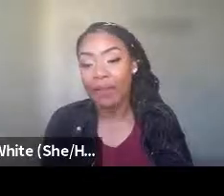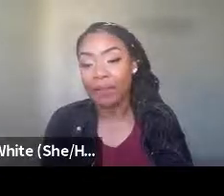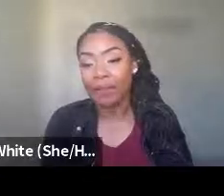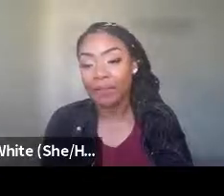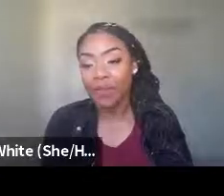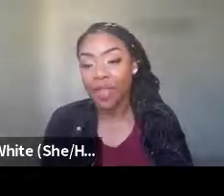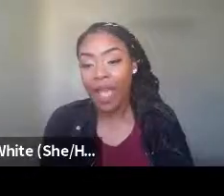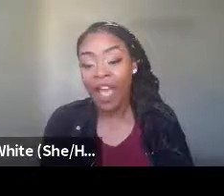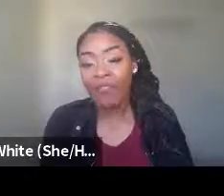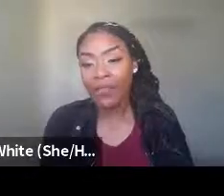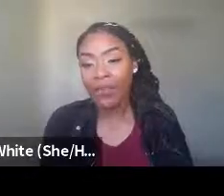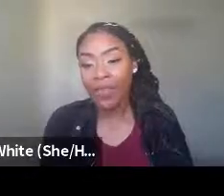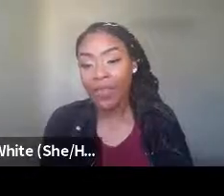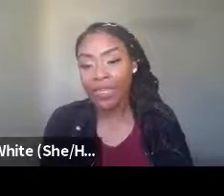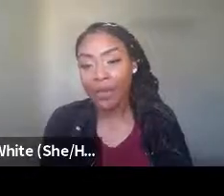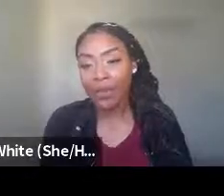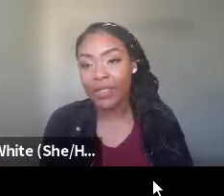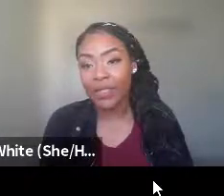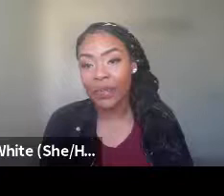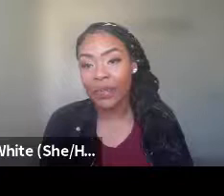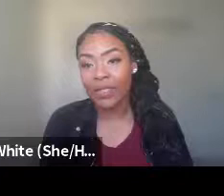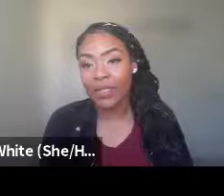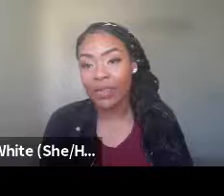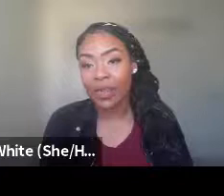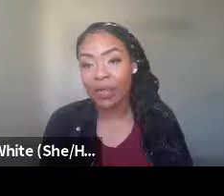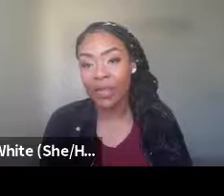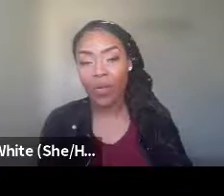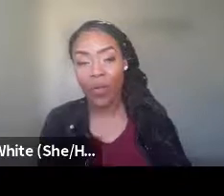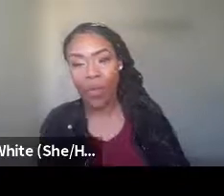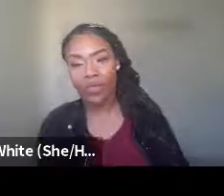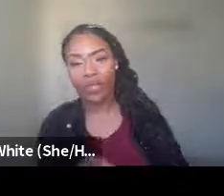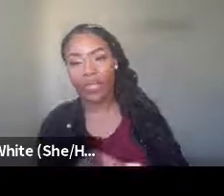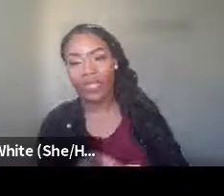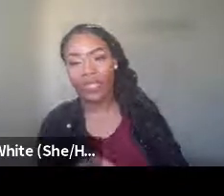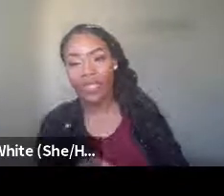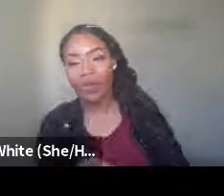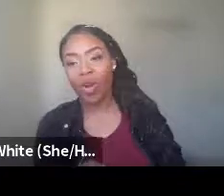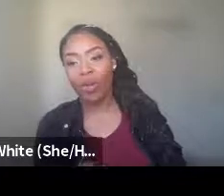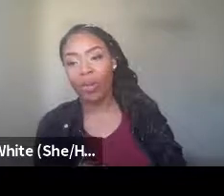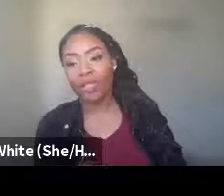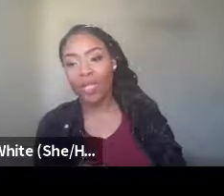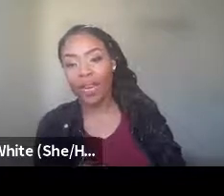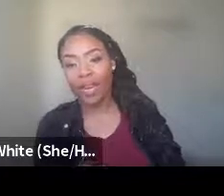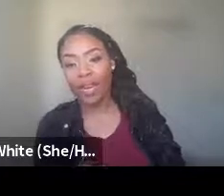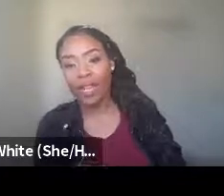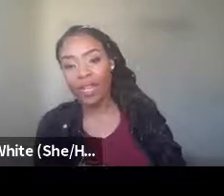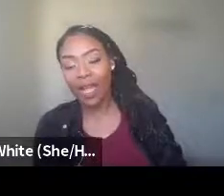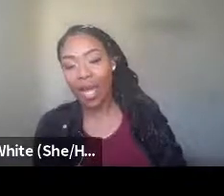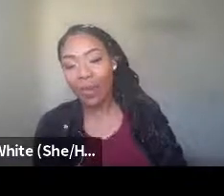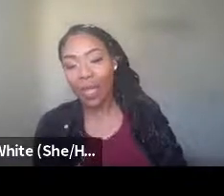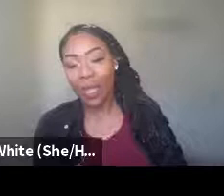have different feelings about these two students? You know, if we know that one student is former military